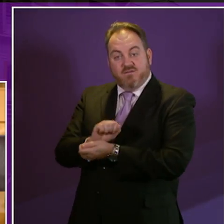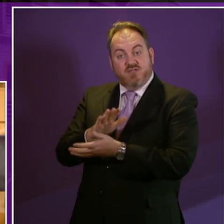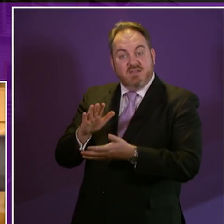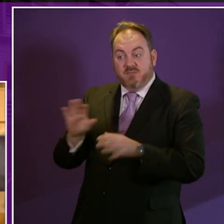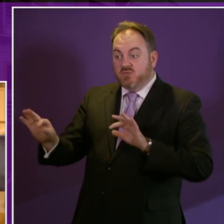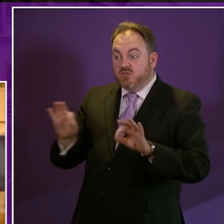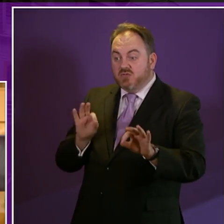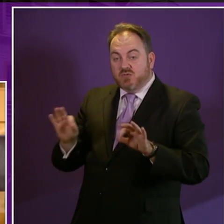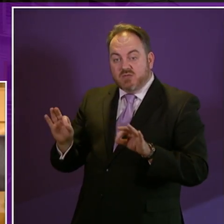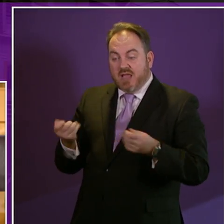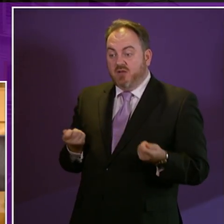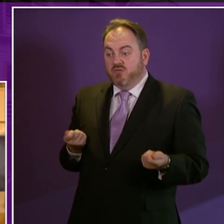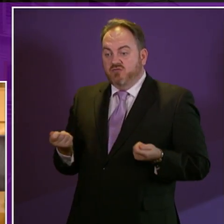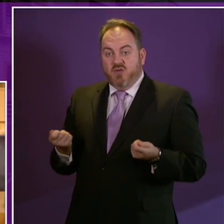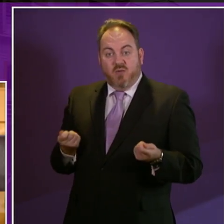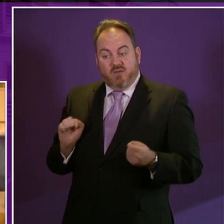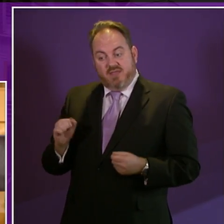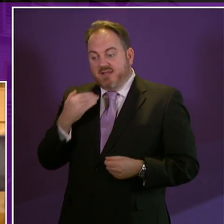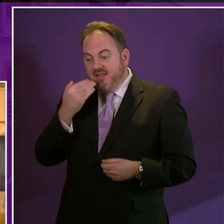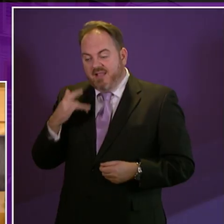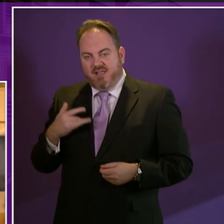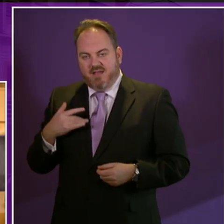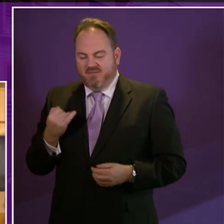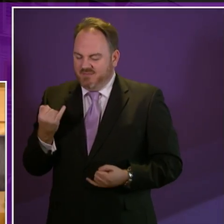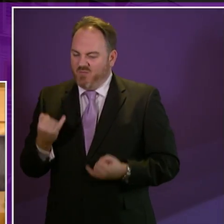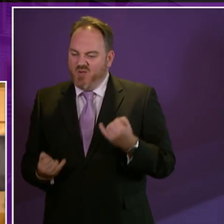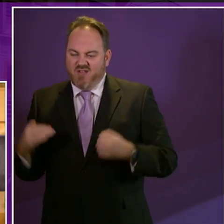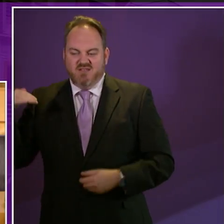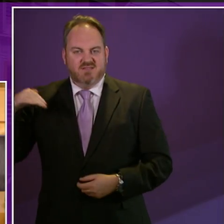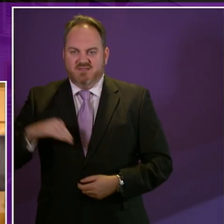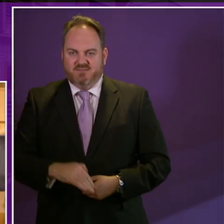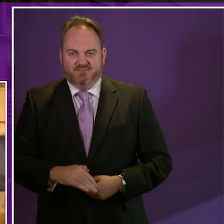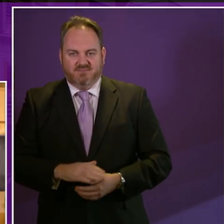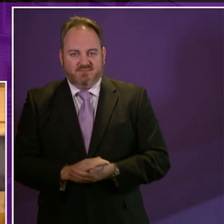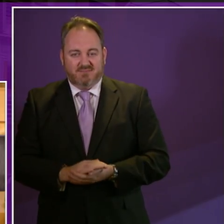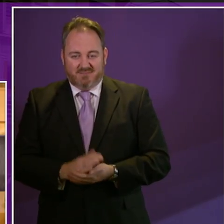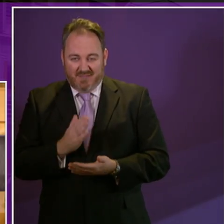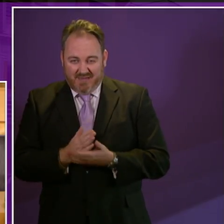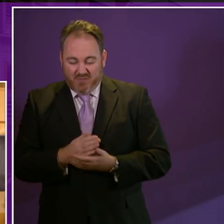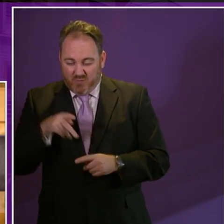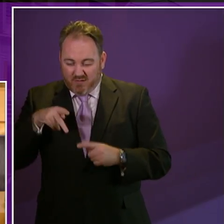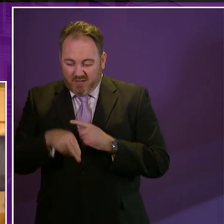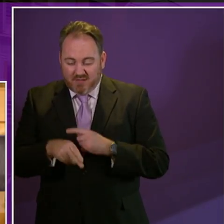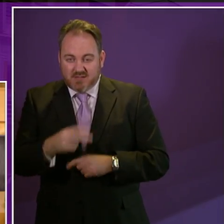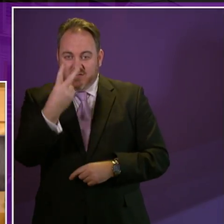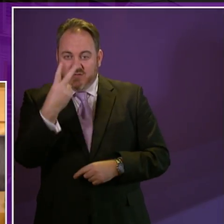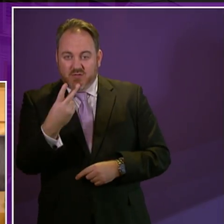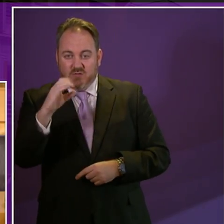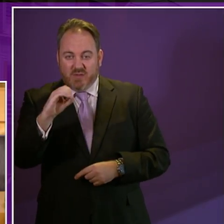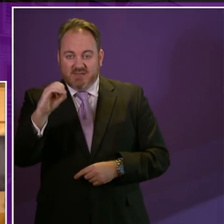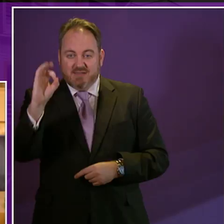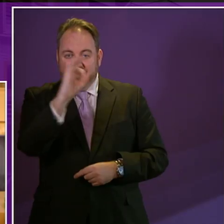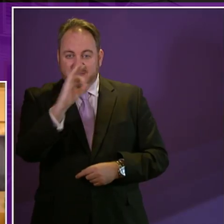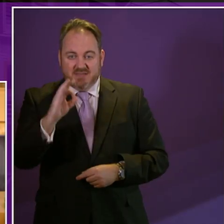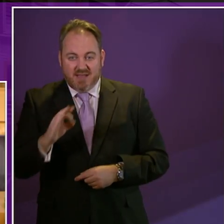and control over their daily activities if you make a 20% cut to welfare expenditure